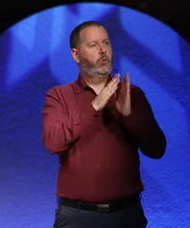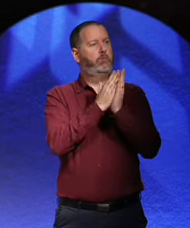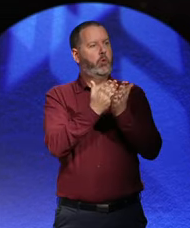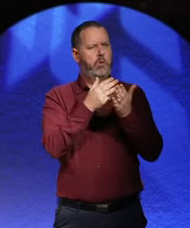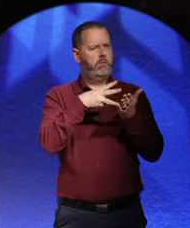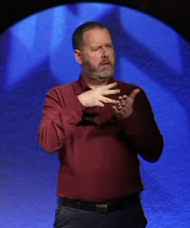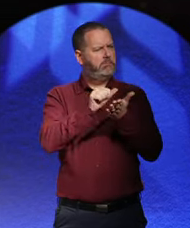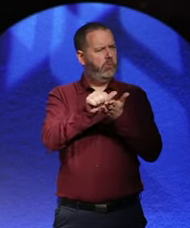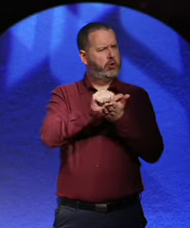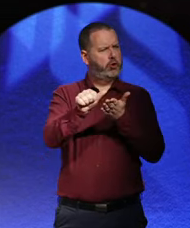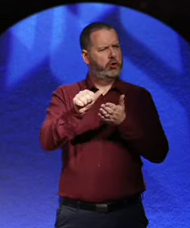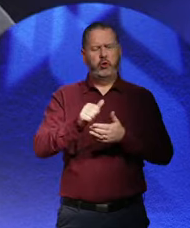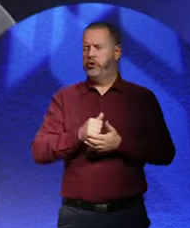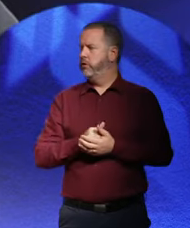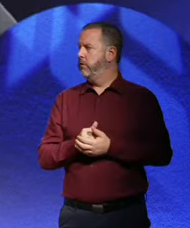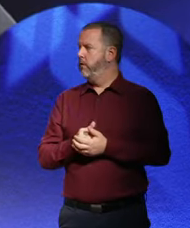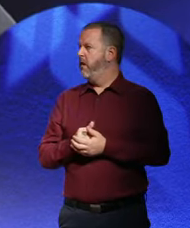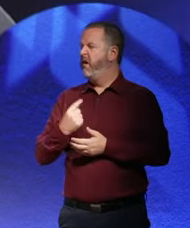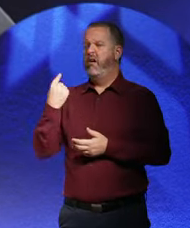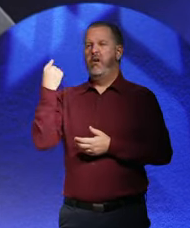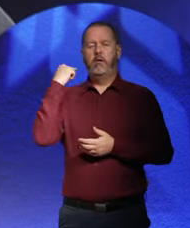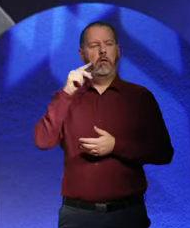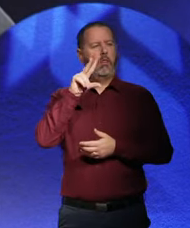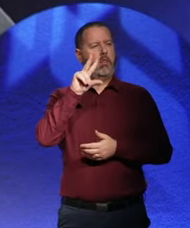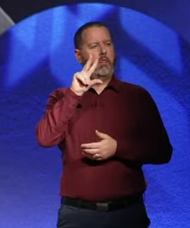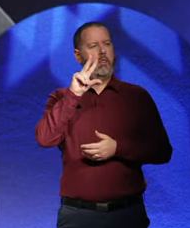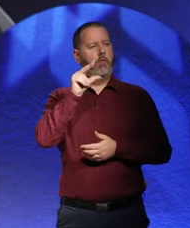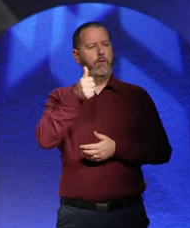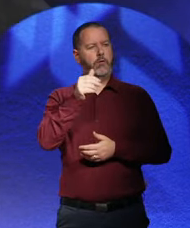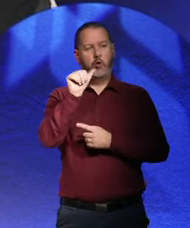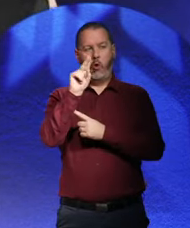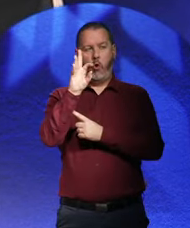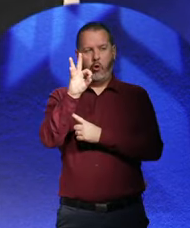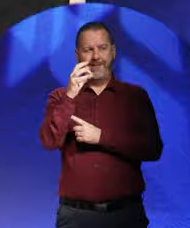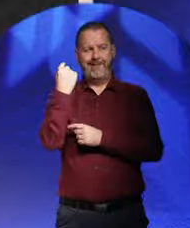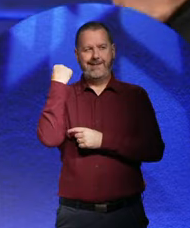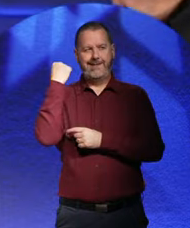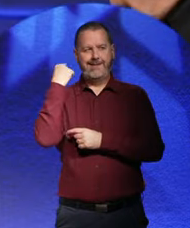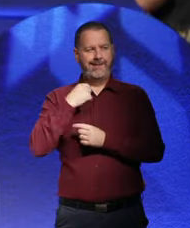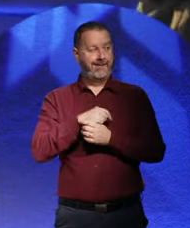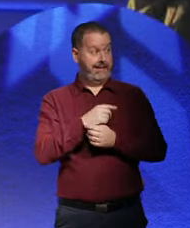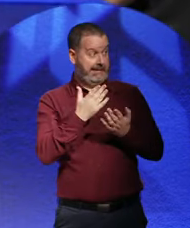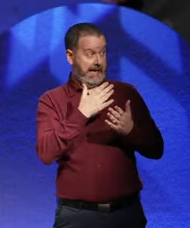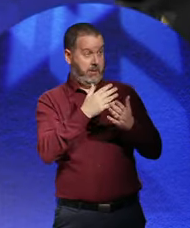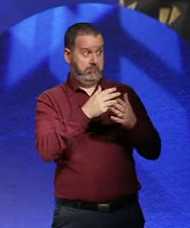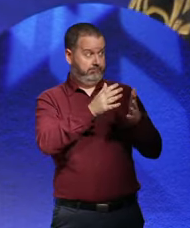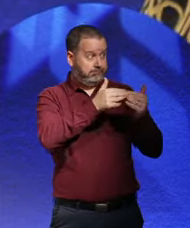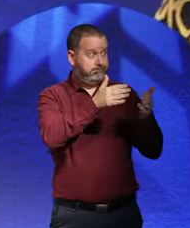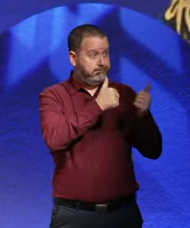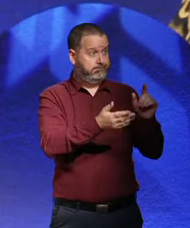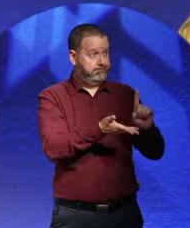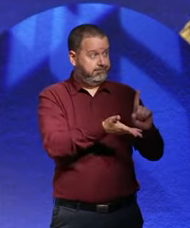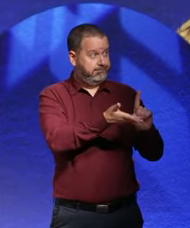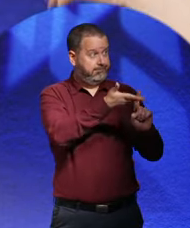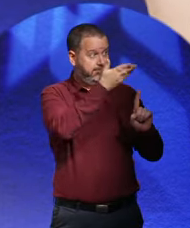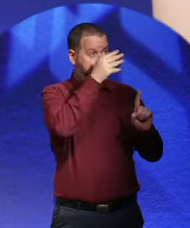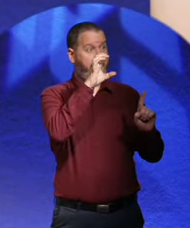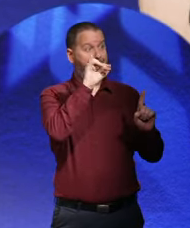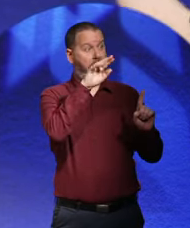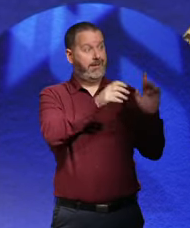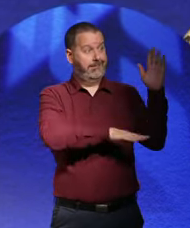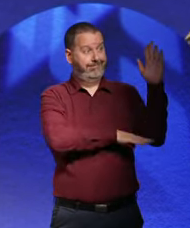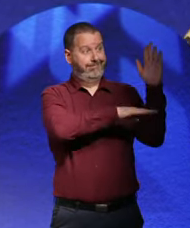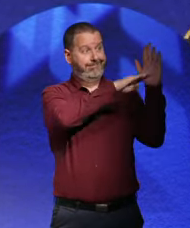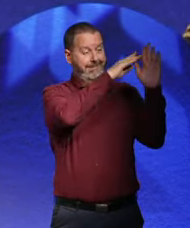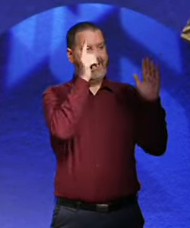did it come out? A couple of weeks now. 31st of August. Flying up the charts. Yes, done really well. really well. The